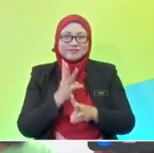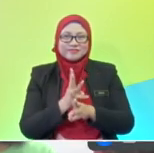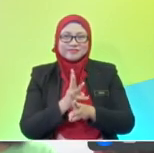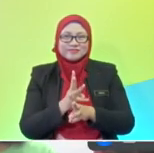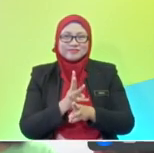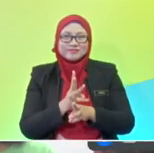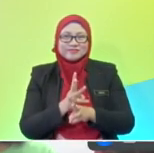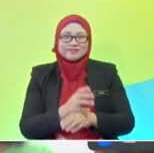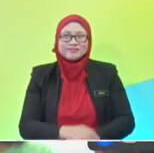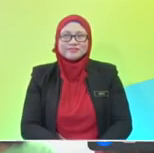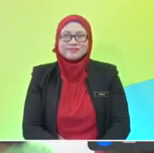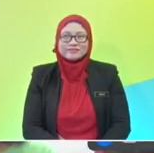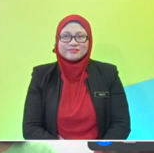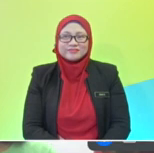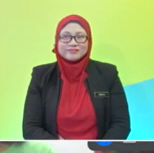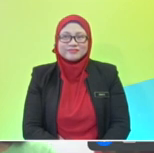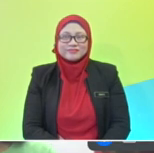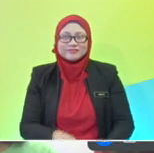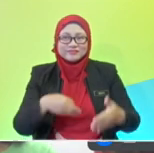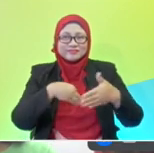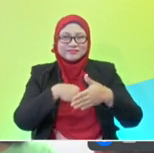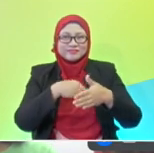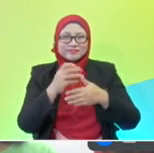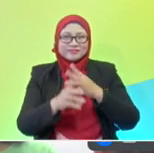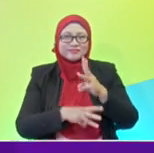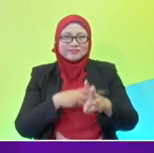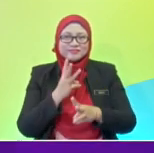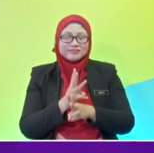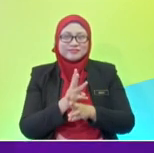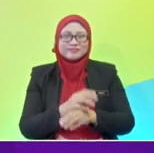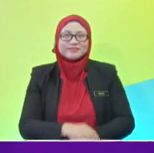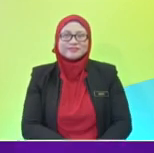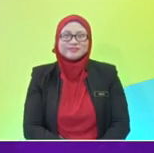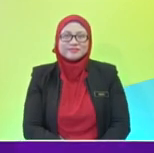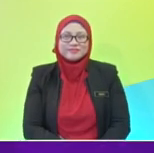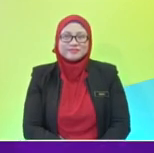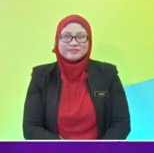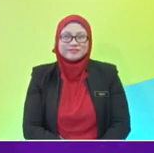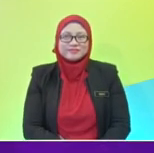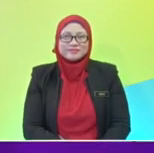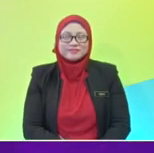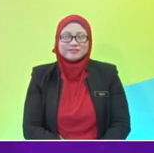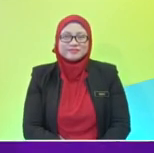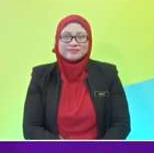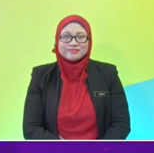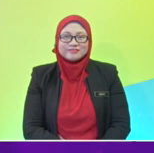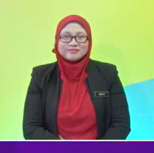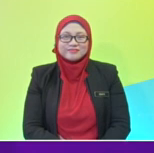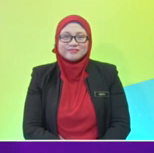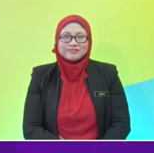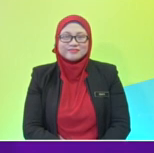Okay, so he chose Soccer World. Right? Okay. All right, Shafiqah, you can read it out if you want.